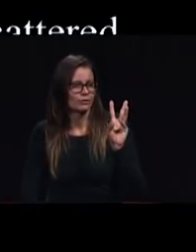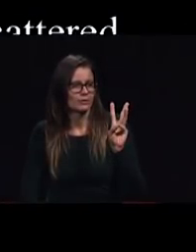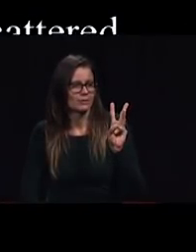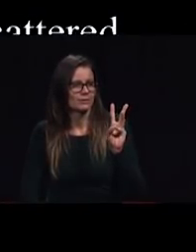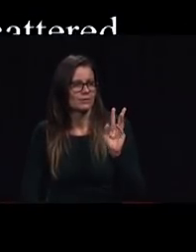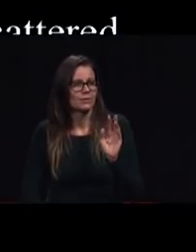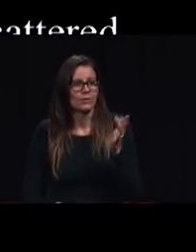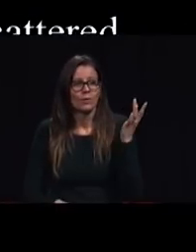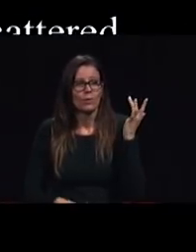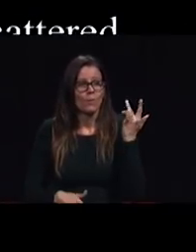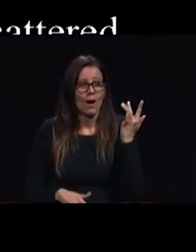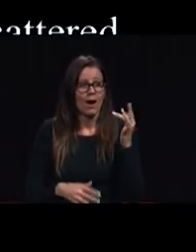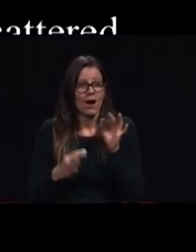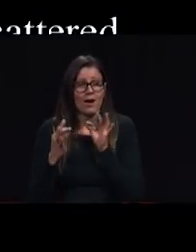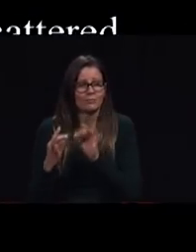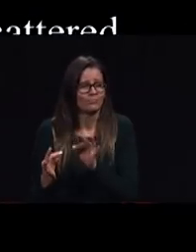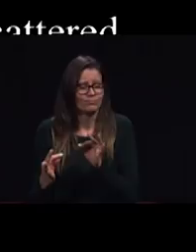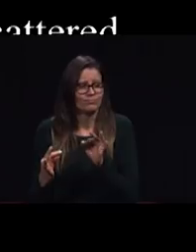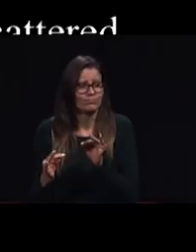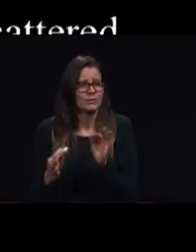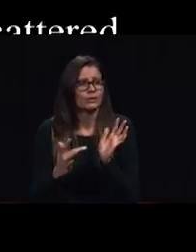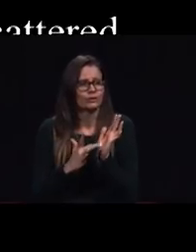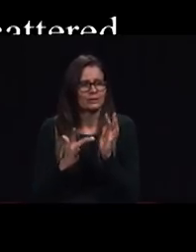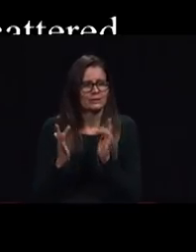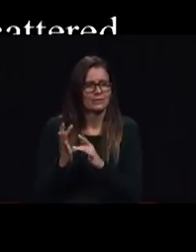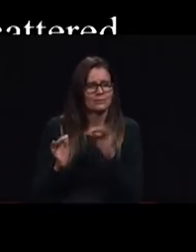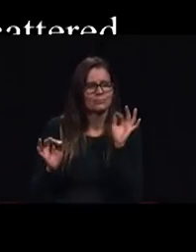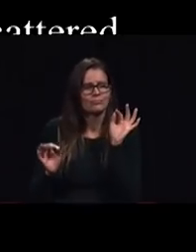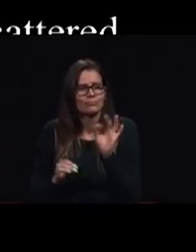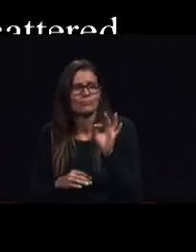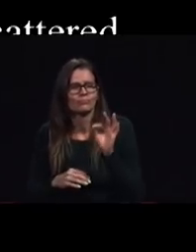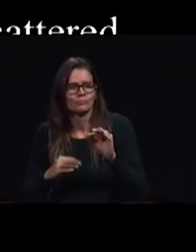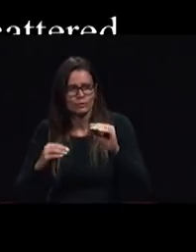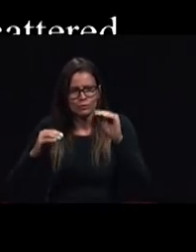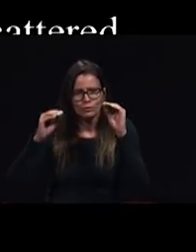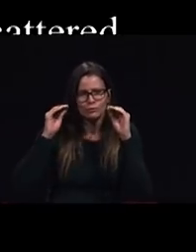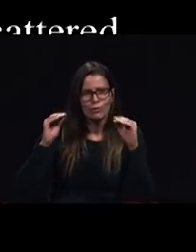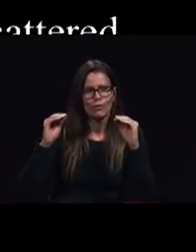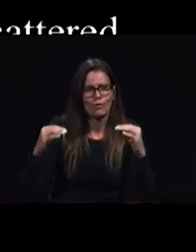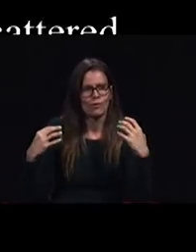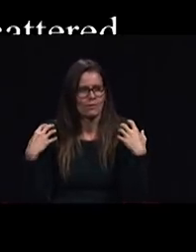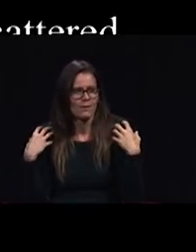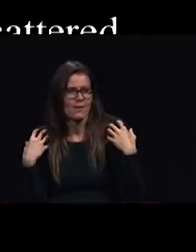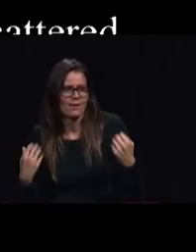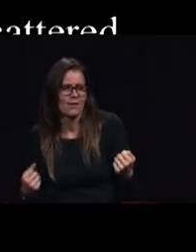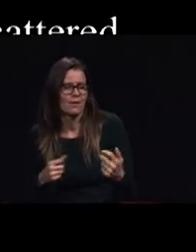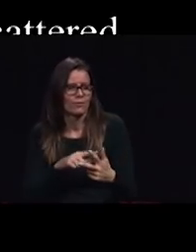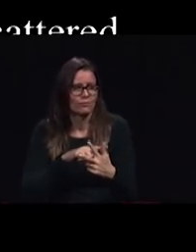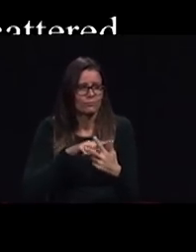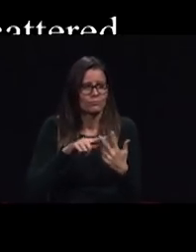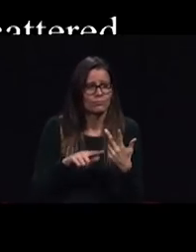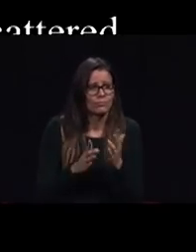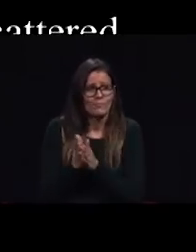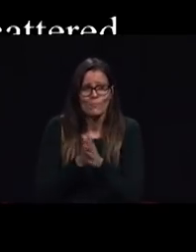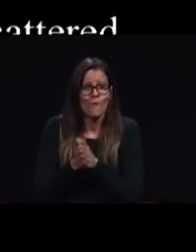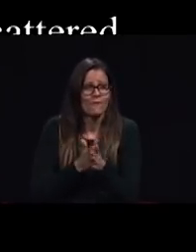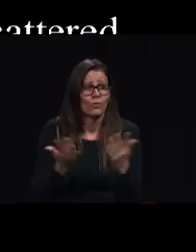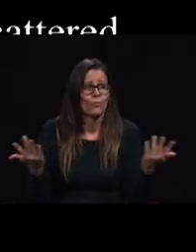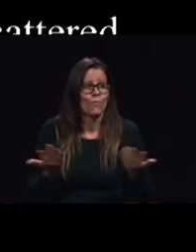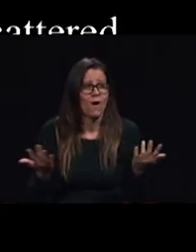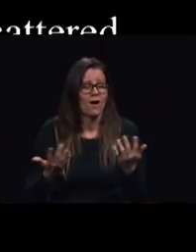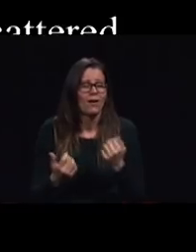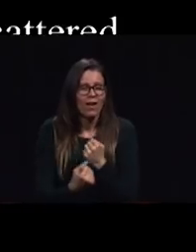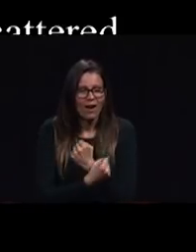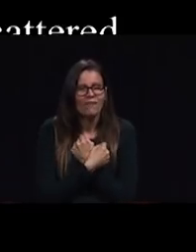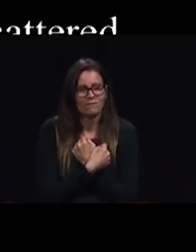taught and healed he was motivated by love he was